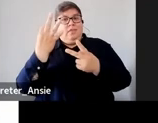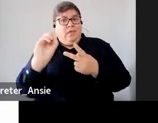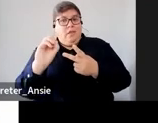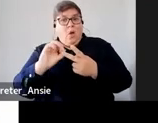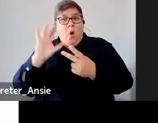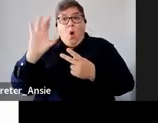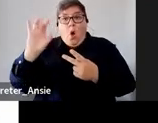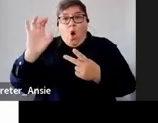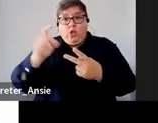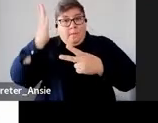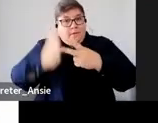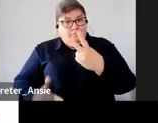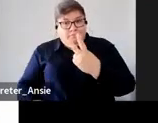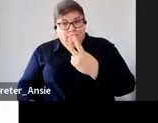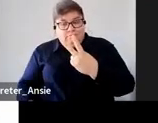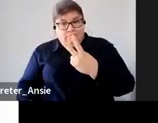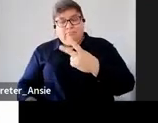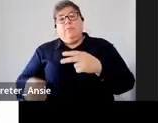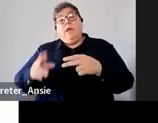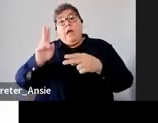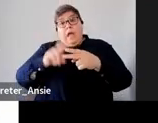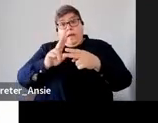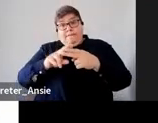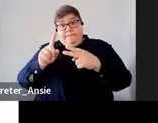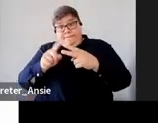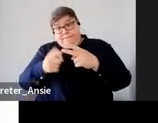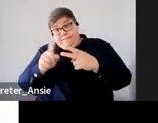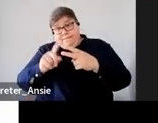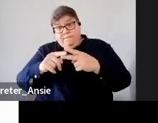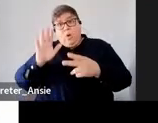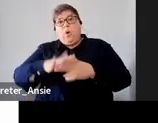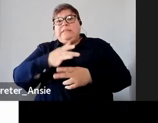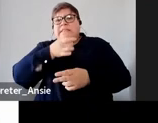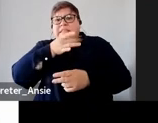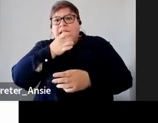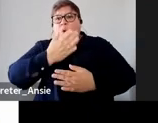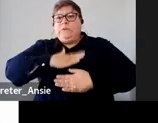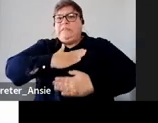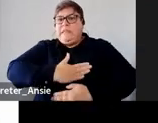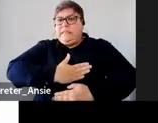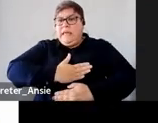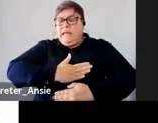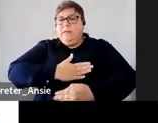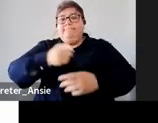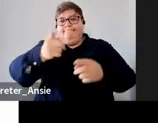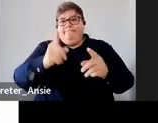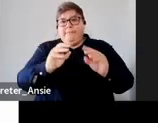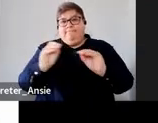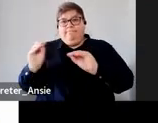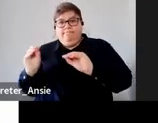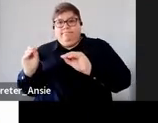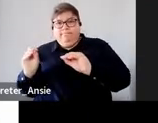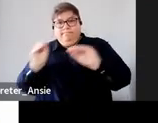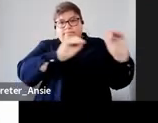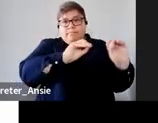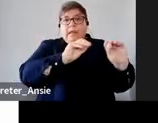October if the month end of that specific month falls on a Saturday or Sunday then you need to make your submission on a Friday